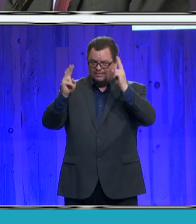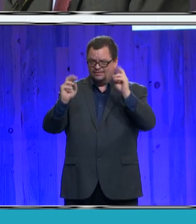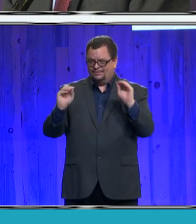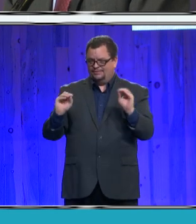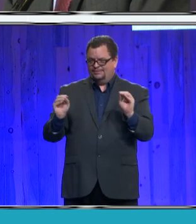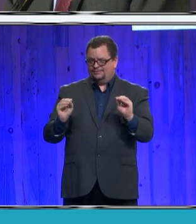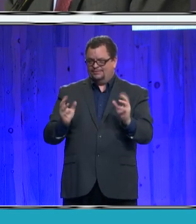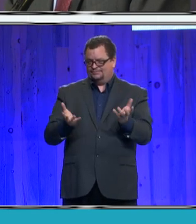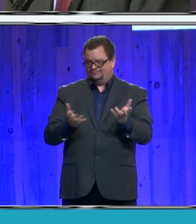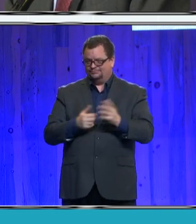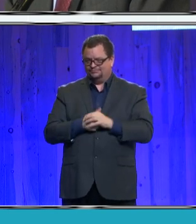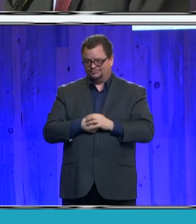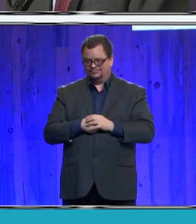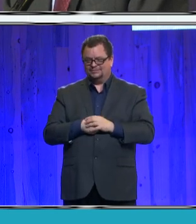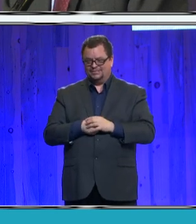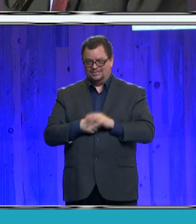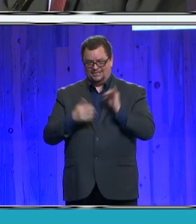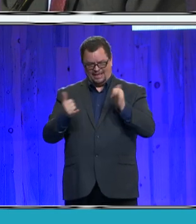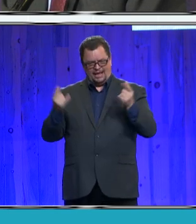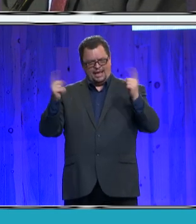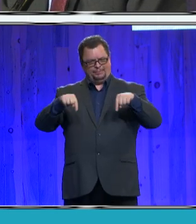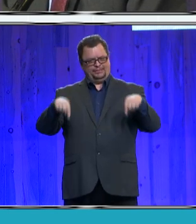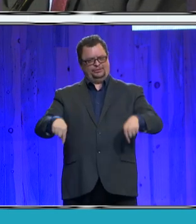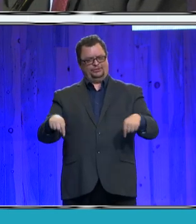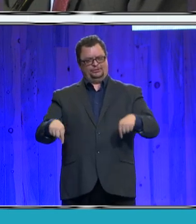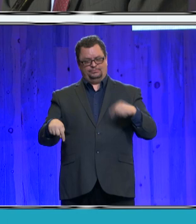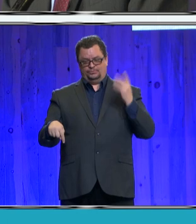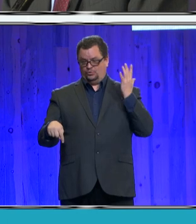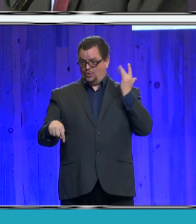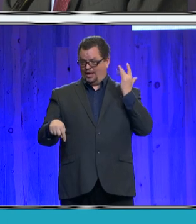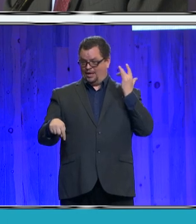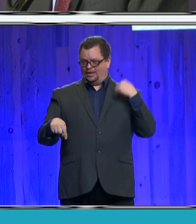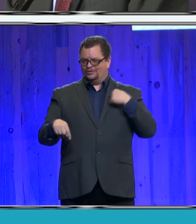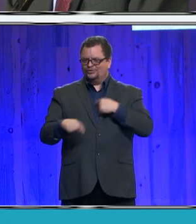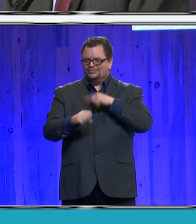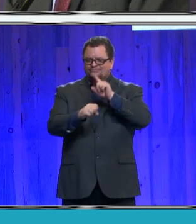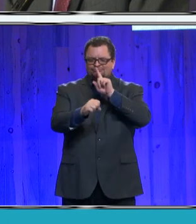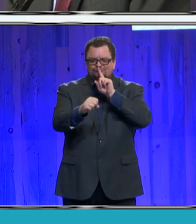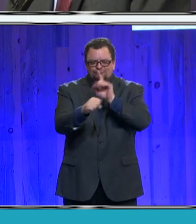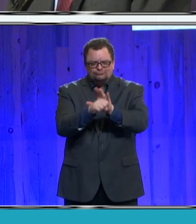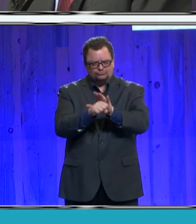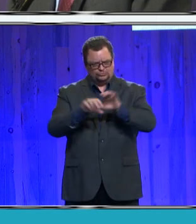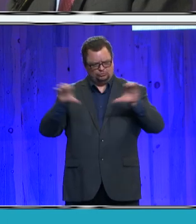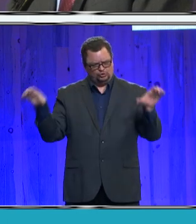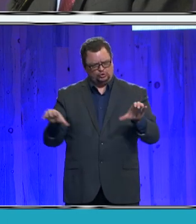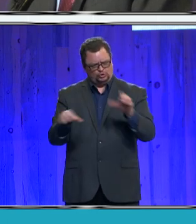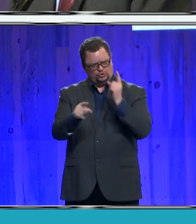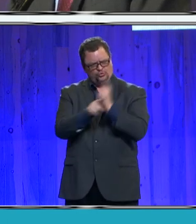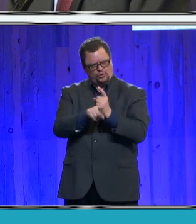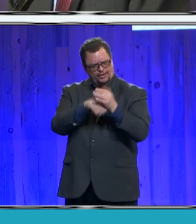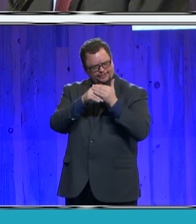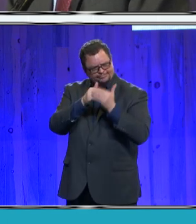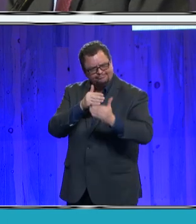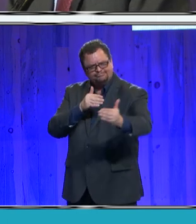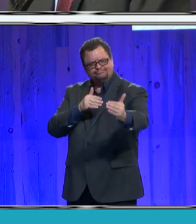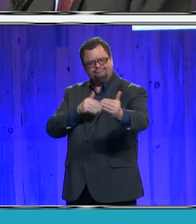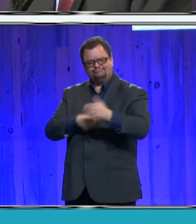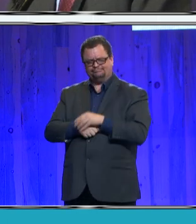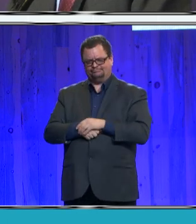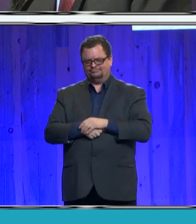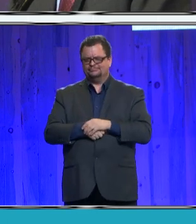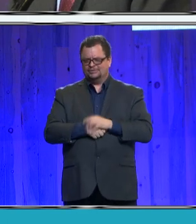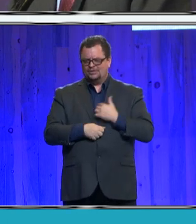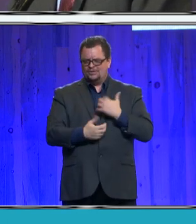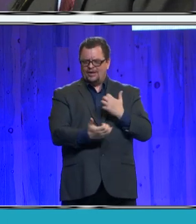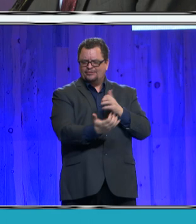because we have dedicated people doing the Next Right Thing. I commend our county elected officials, our